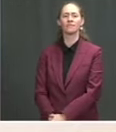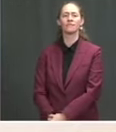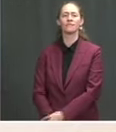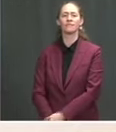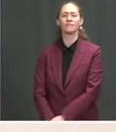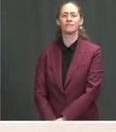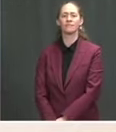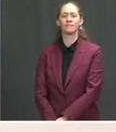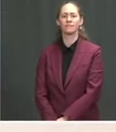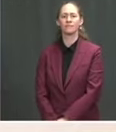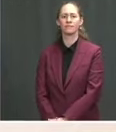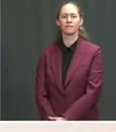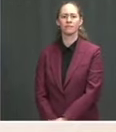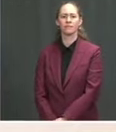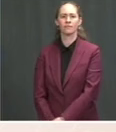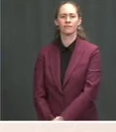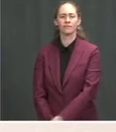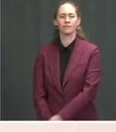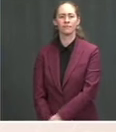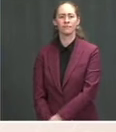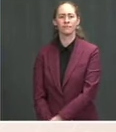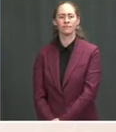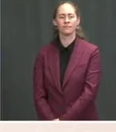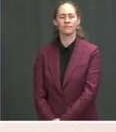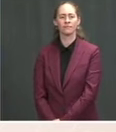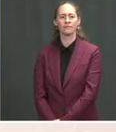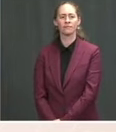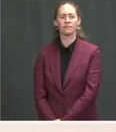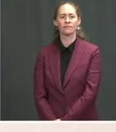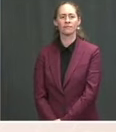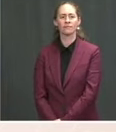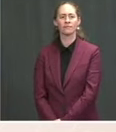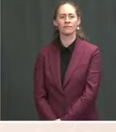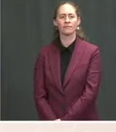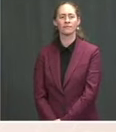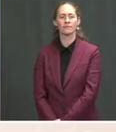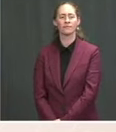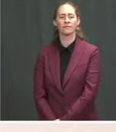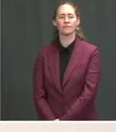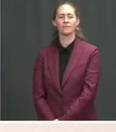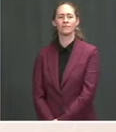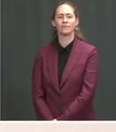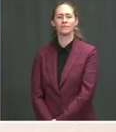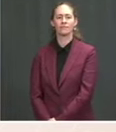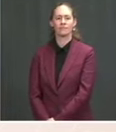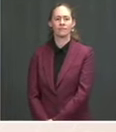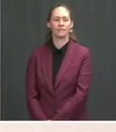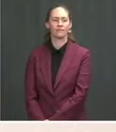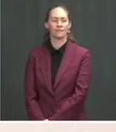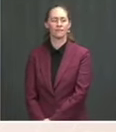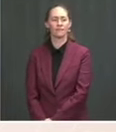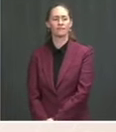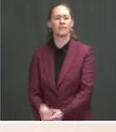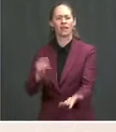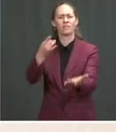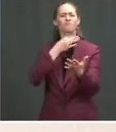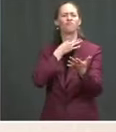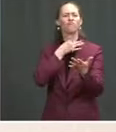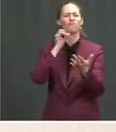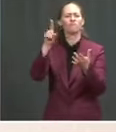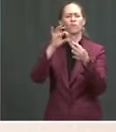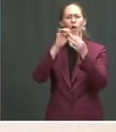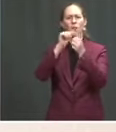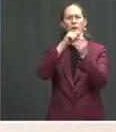accusing the U.S. of breaking promises, saying, quote, based on the nuclear deal, you were obligated to lift the sanctions and you did not fulfill your commitment. What does the